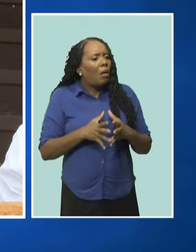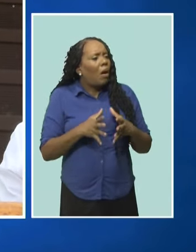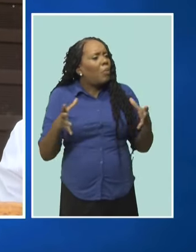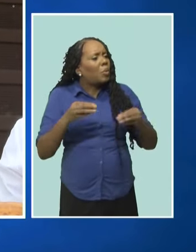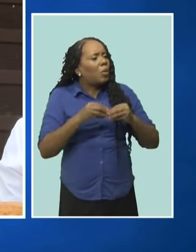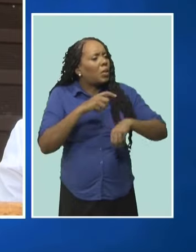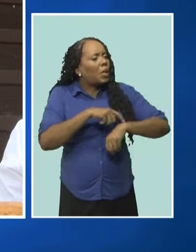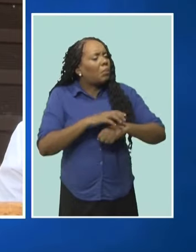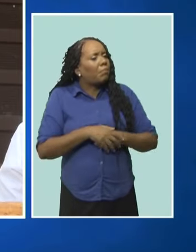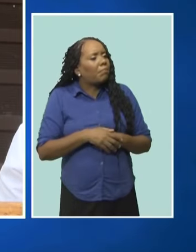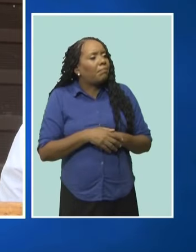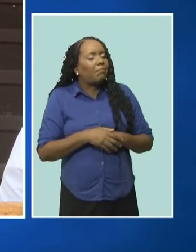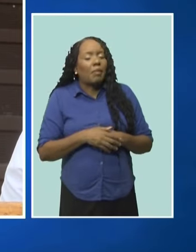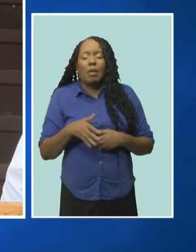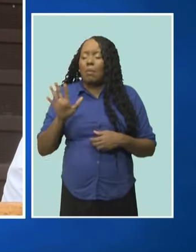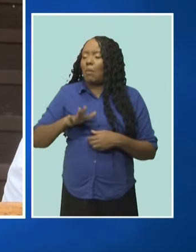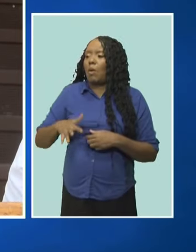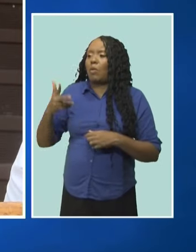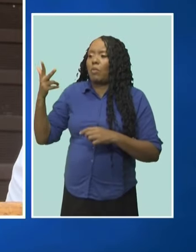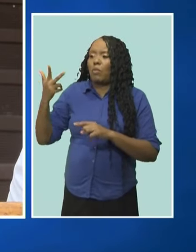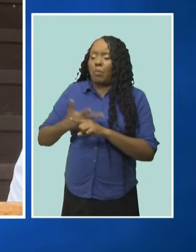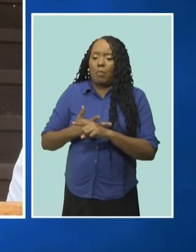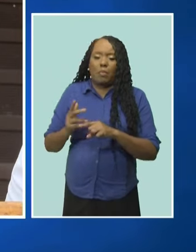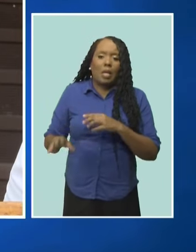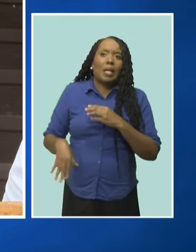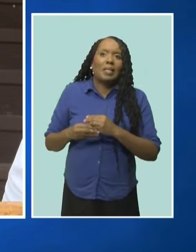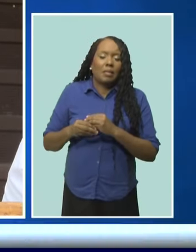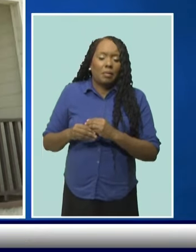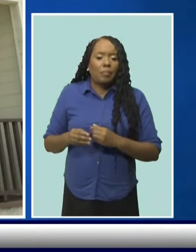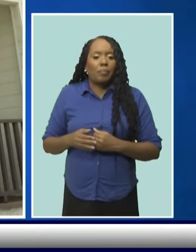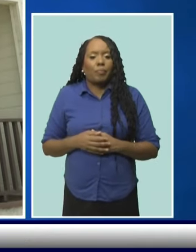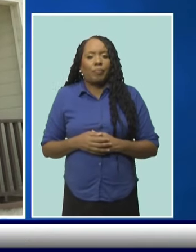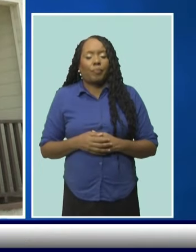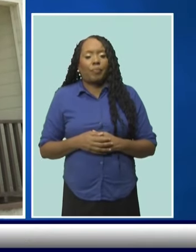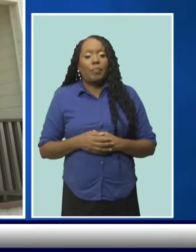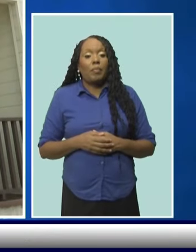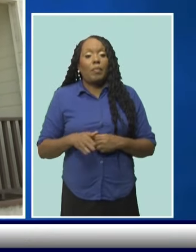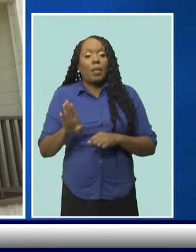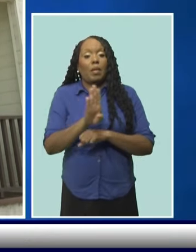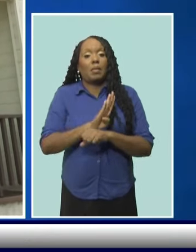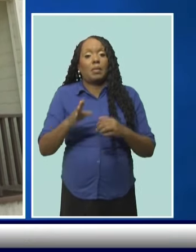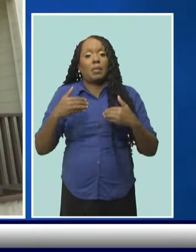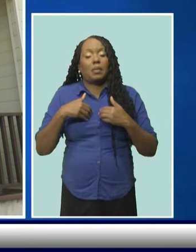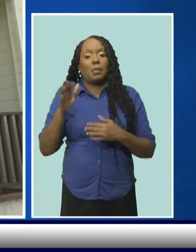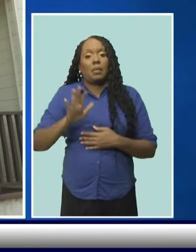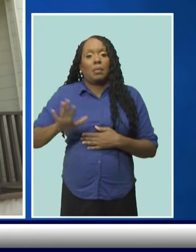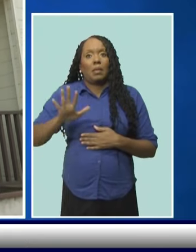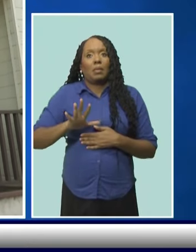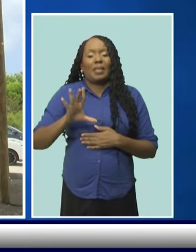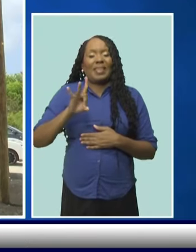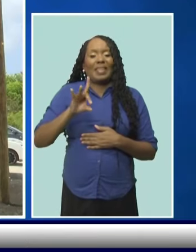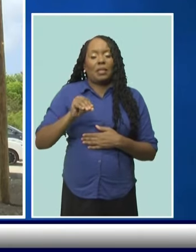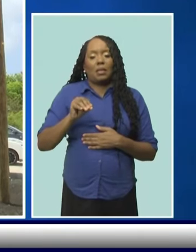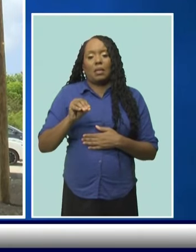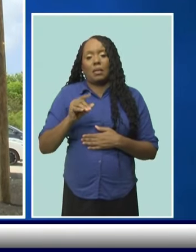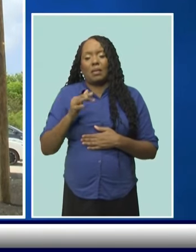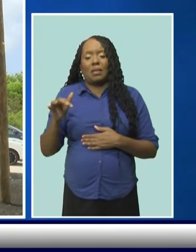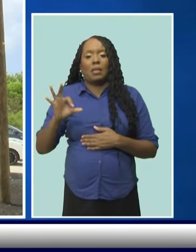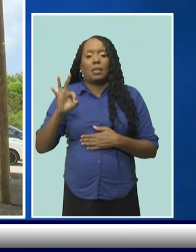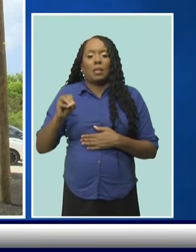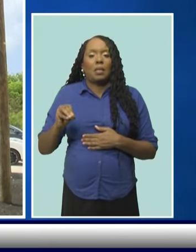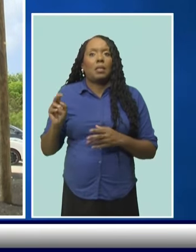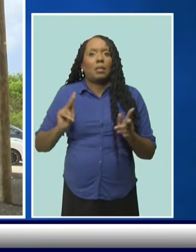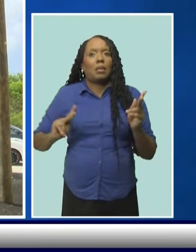the land, then to have the land vested probably in NHC. Mr. Southerman notes Barbados now has approximately 80 to 90 individuals